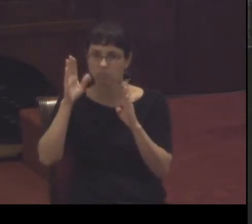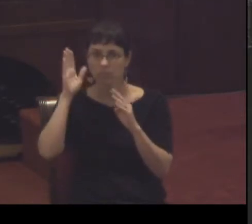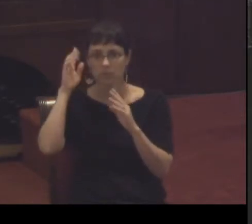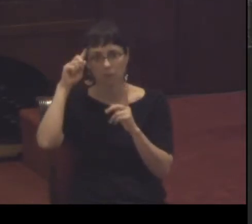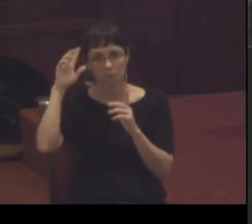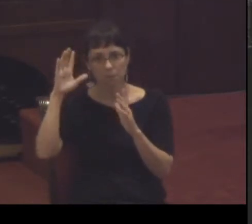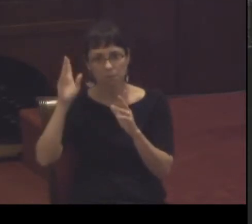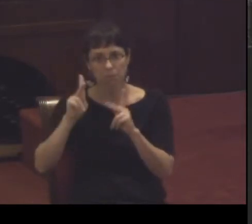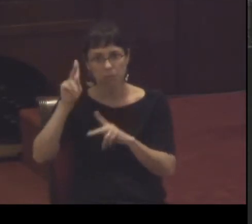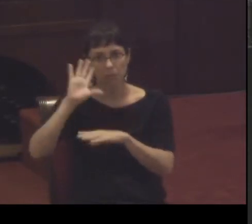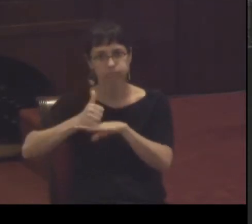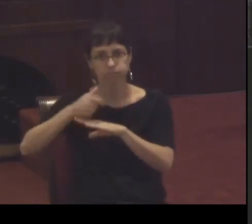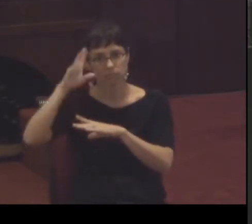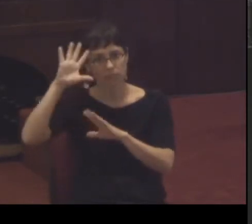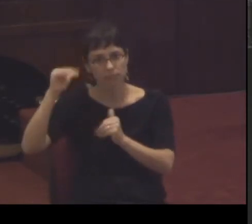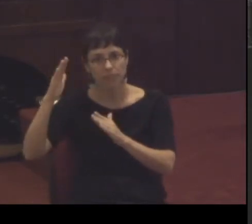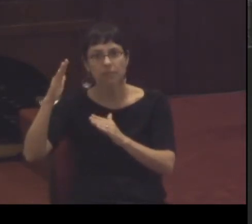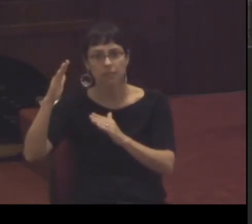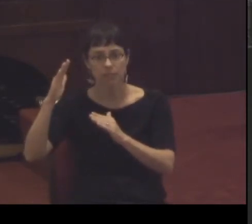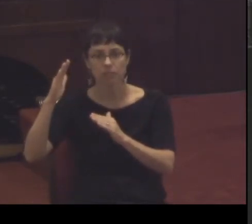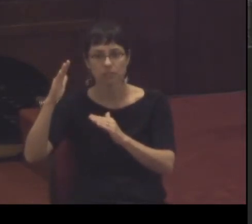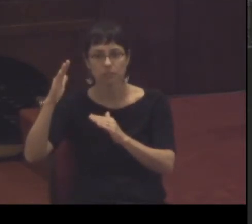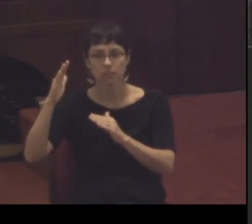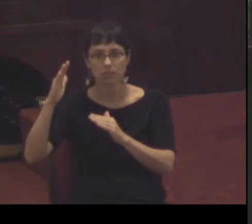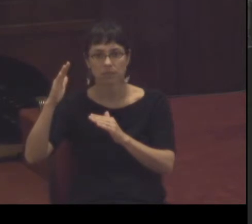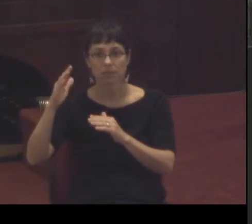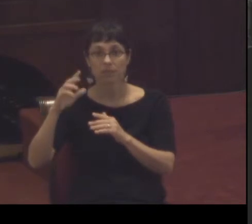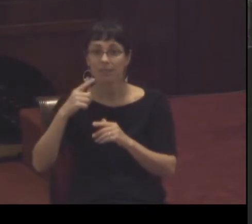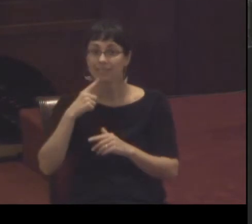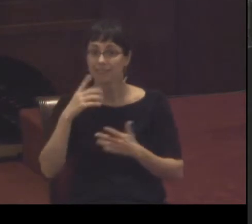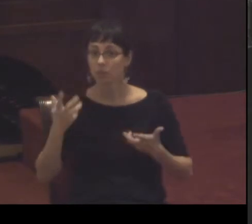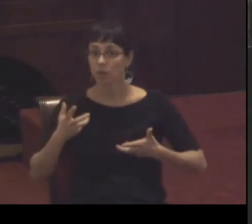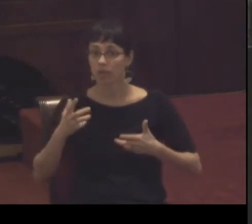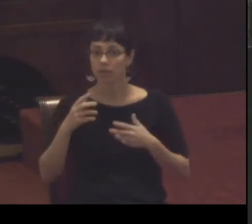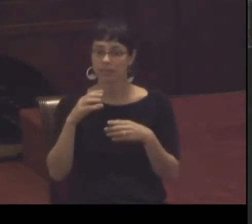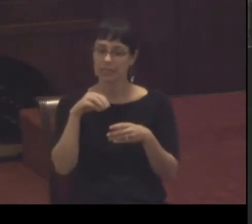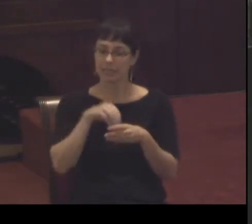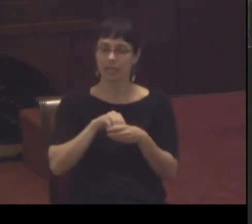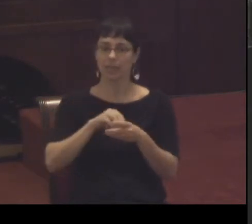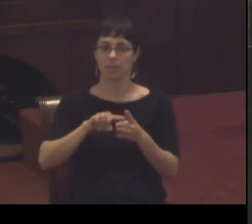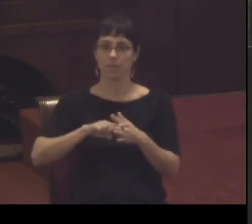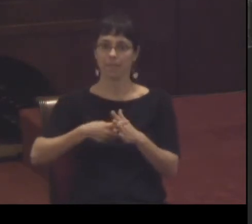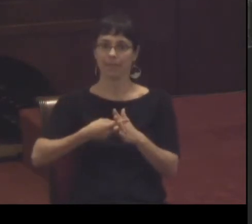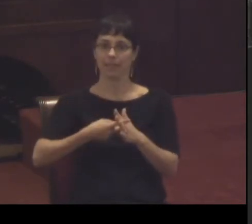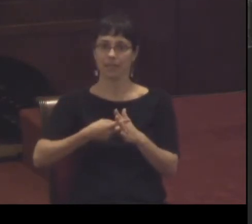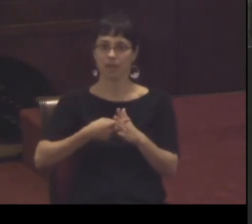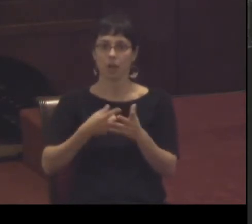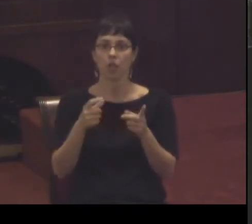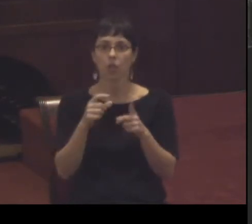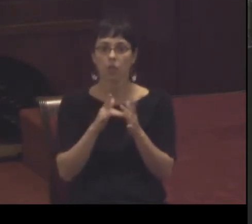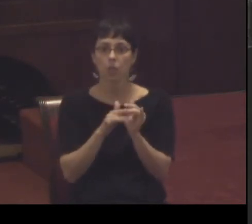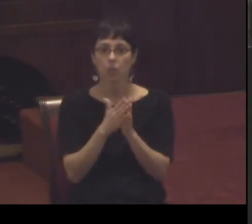direct attention than to begin in the beginning was the word